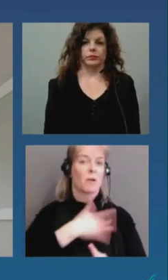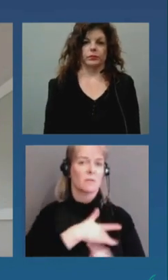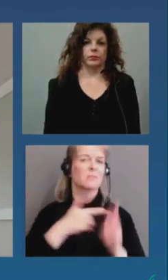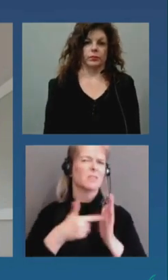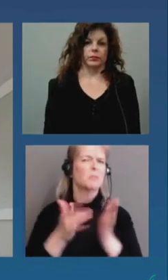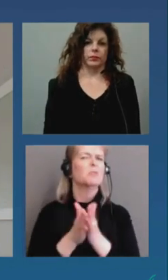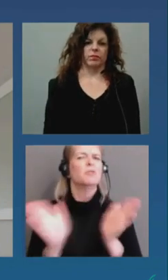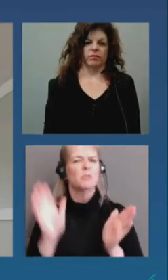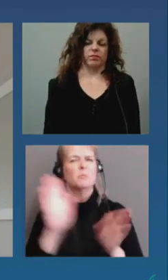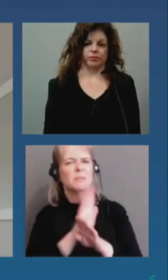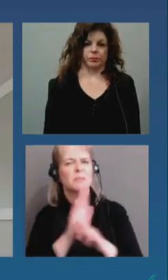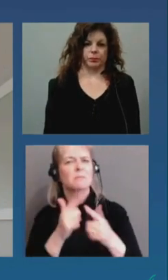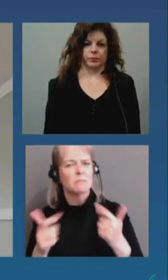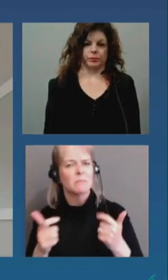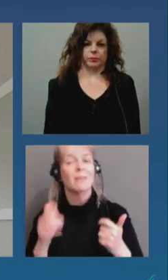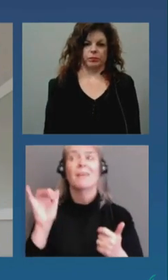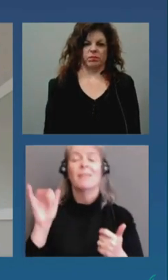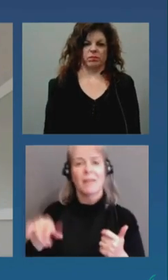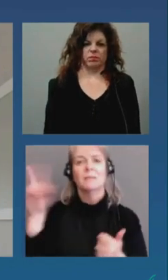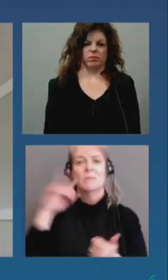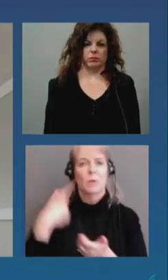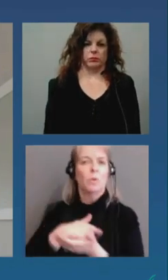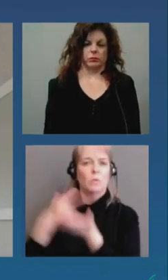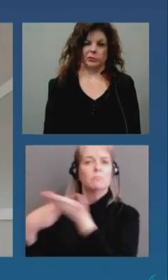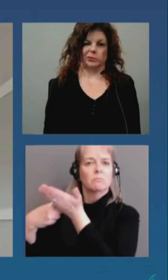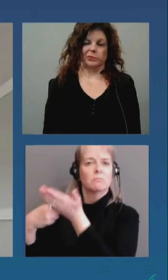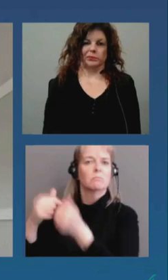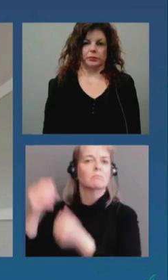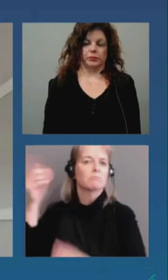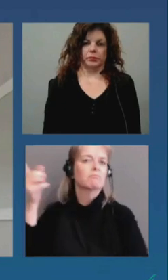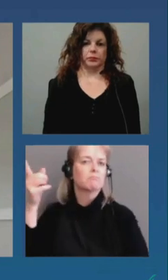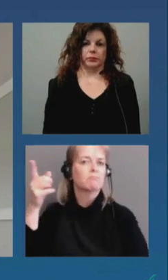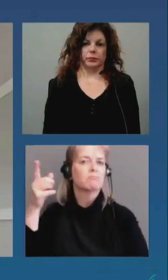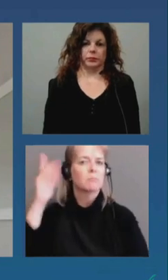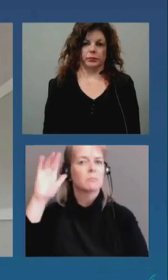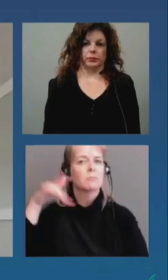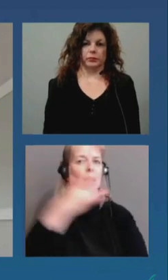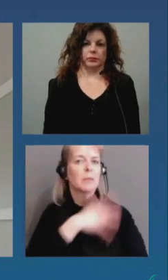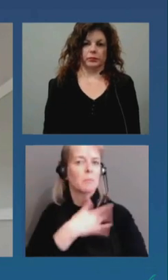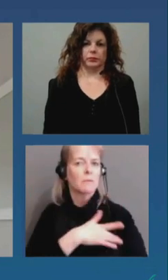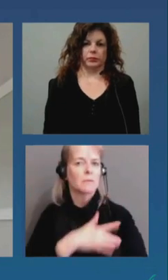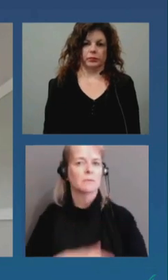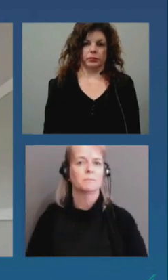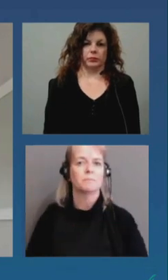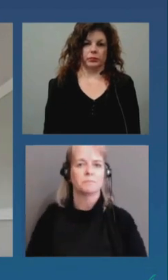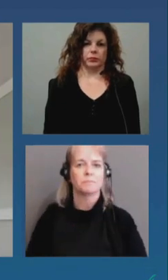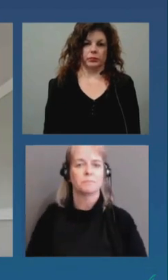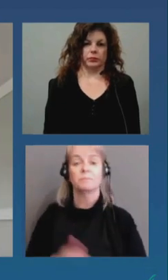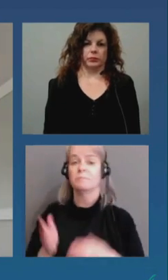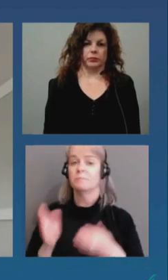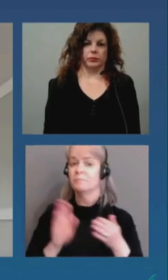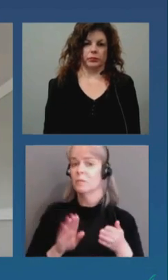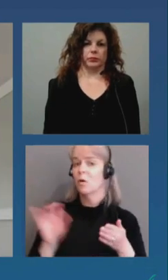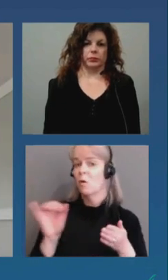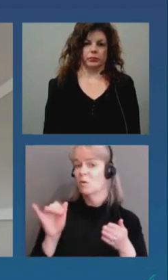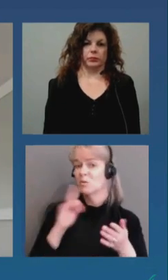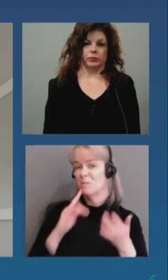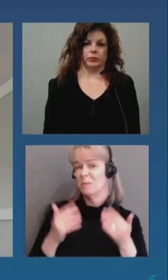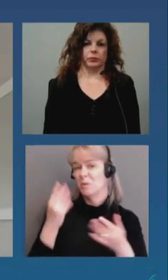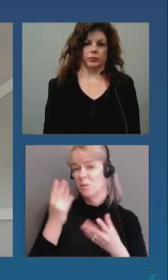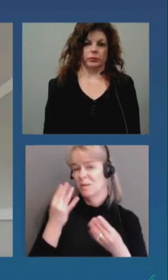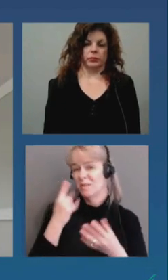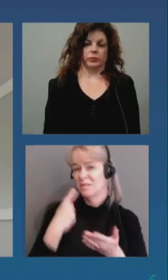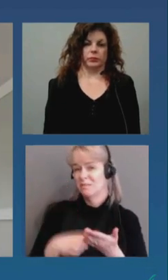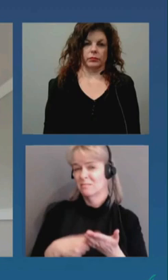and maybe uh mr diamante if he had wanted to comment on that on the vaccine front um on us you know on vaccinating essential workers versus just